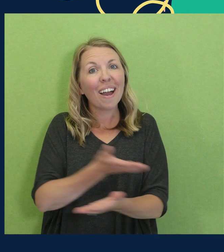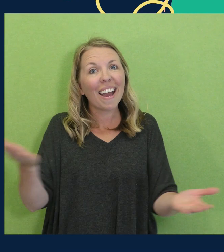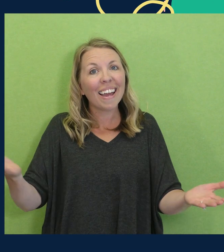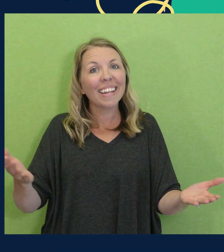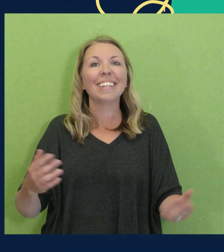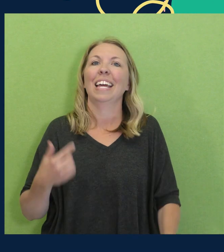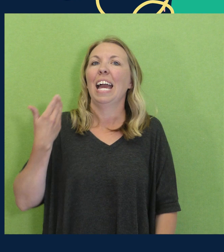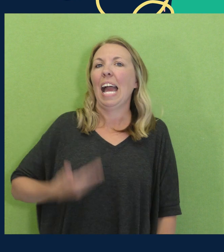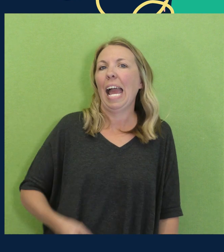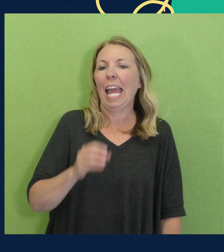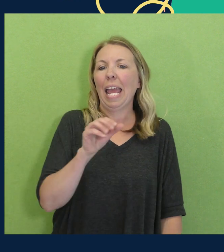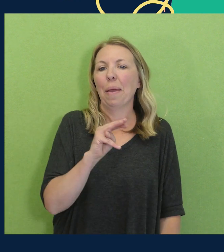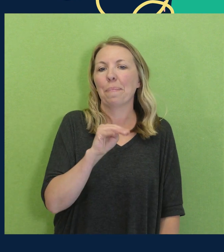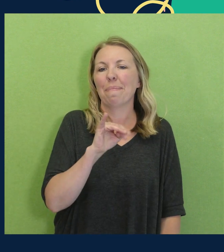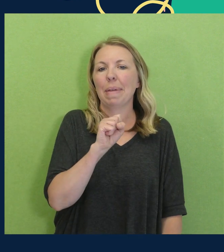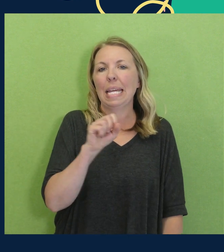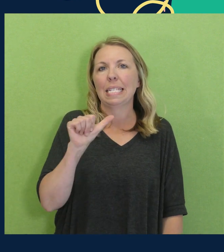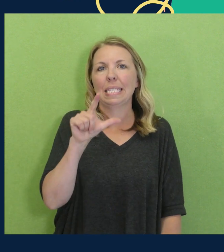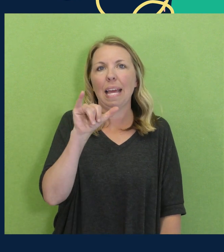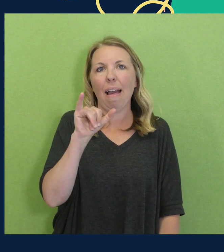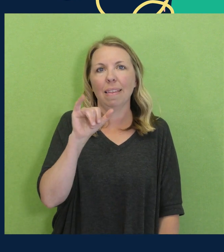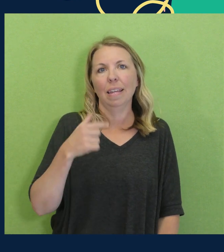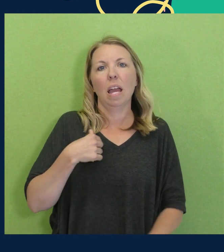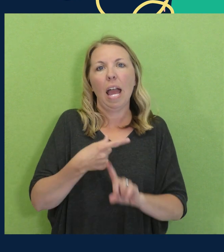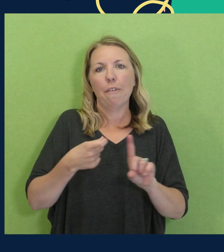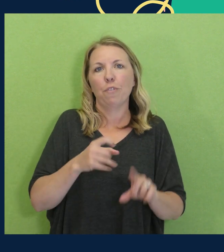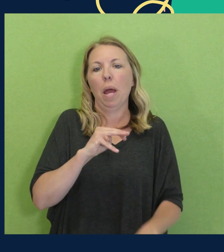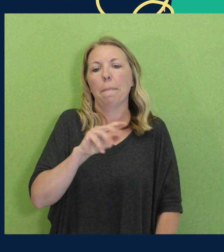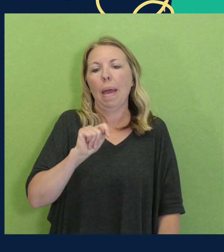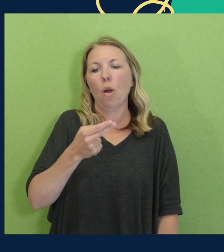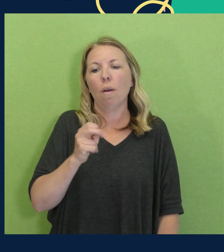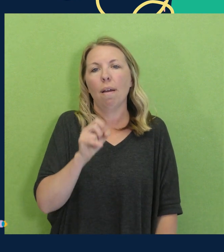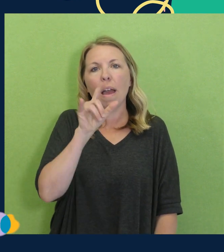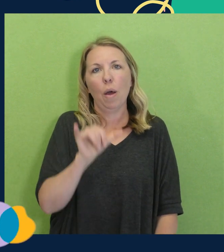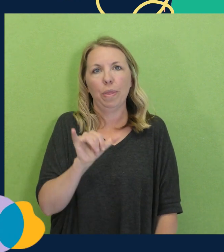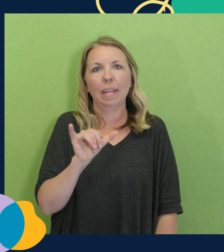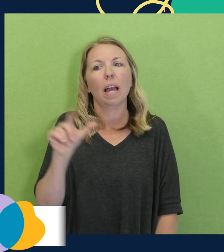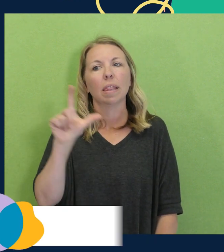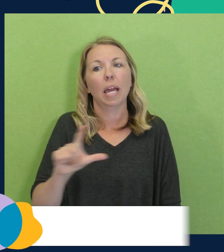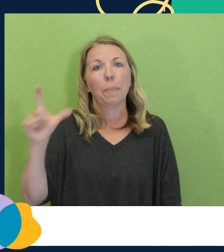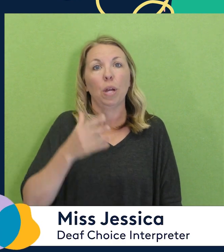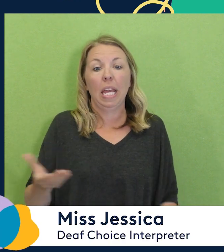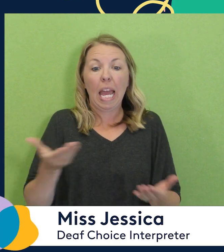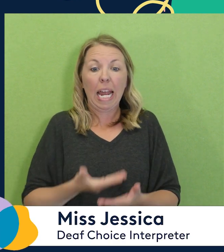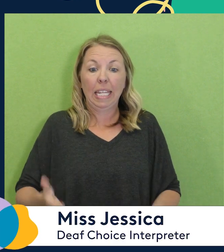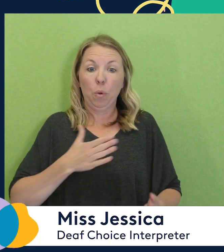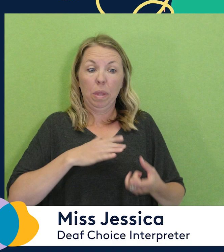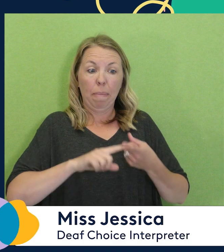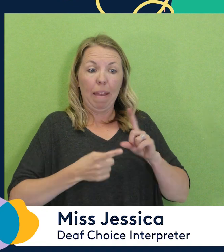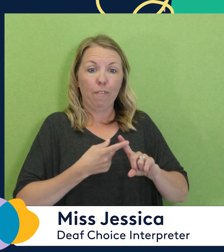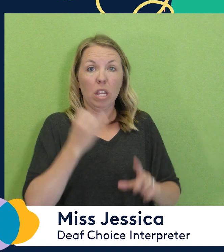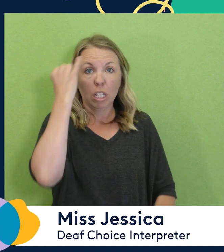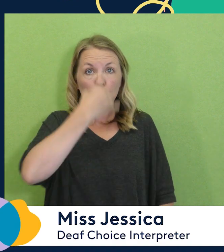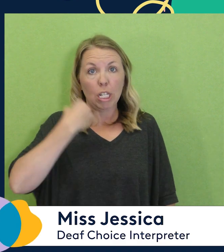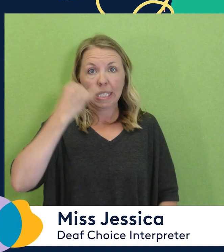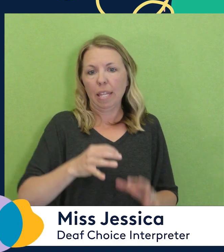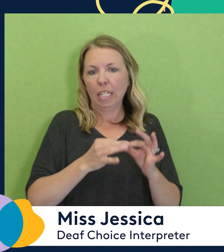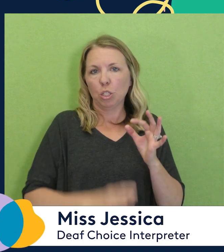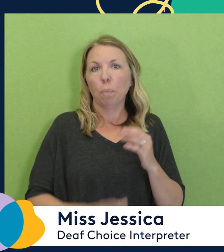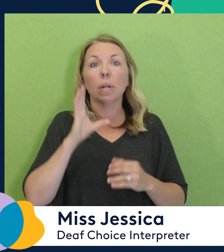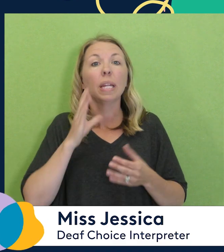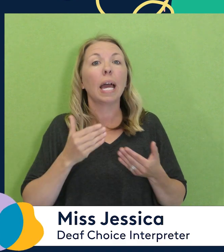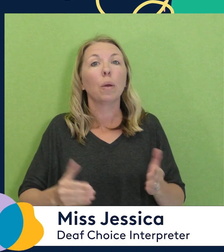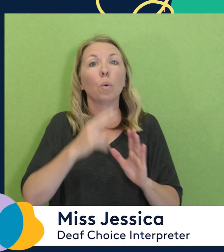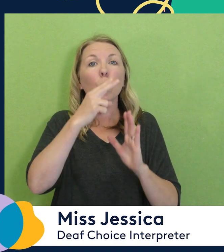everyone! I'm Miss Allie and I'm from the Mount Healthy Branch Library. And I'm here with my friend Miss Jessica and we're going to